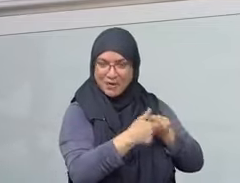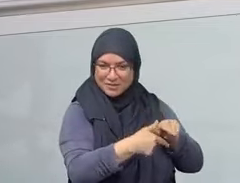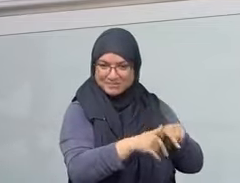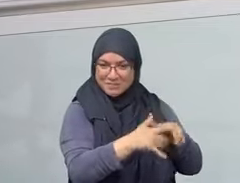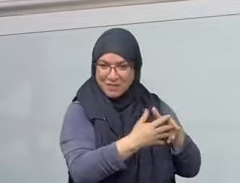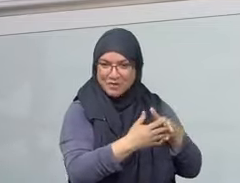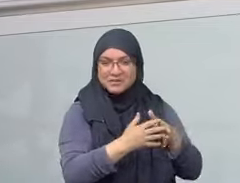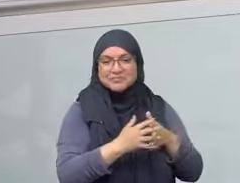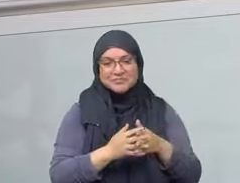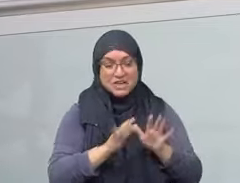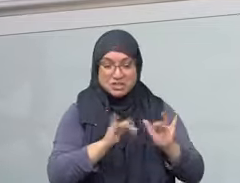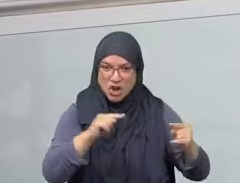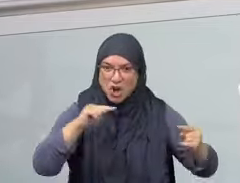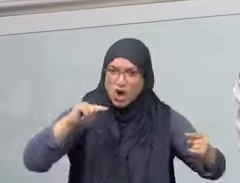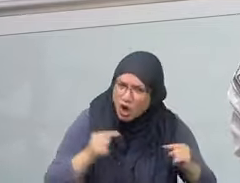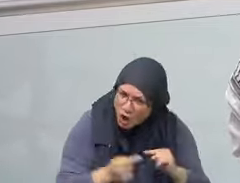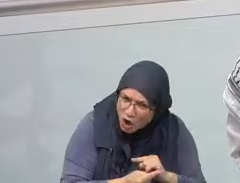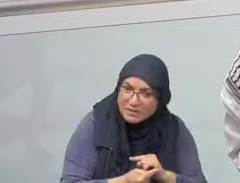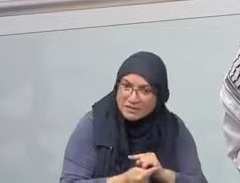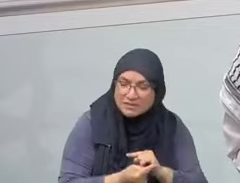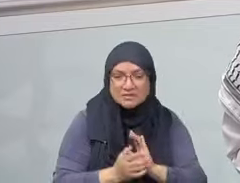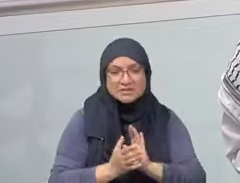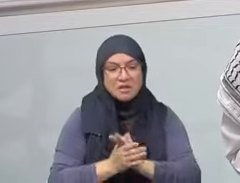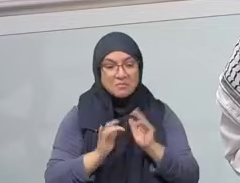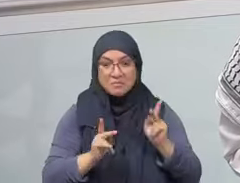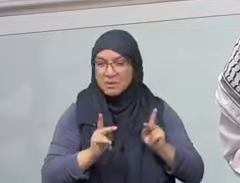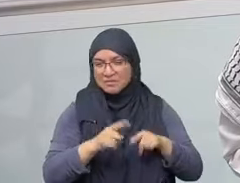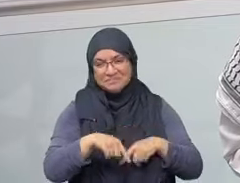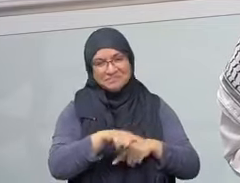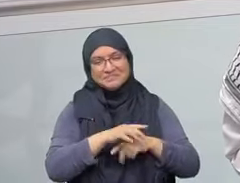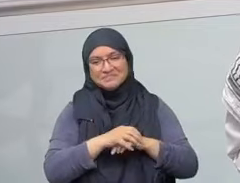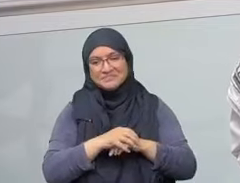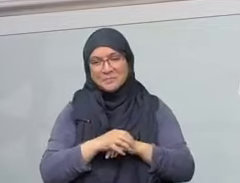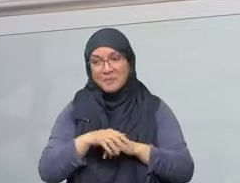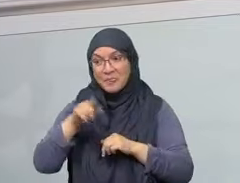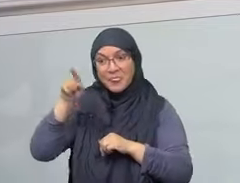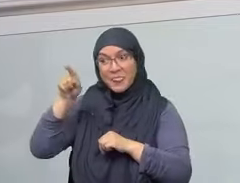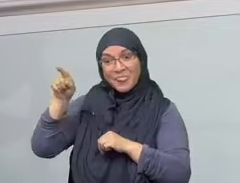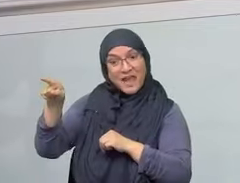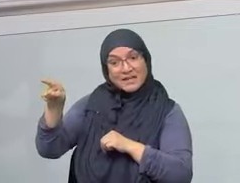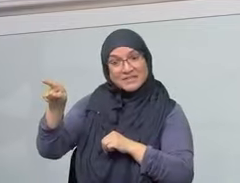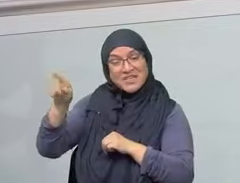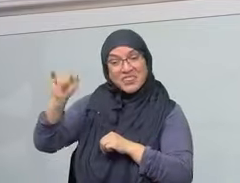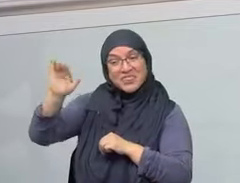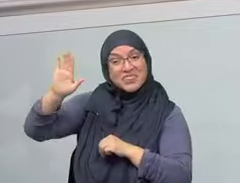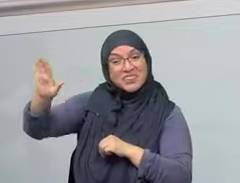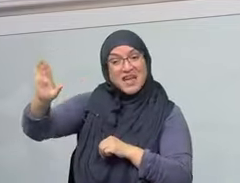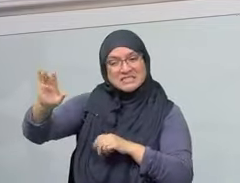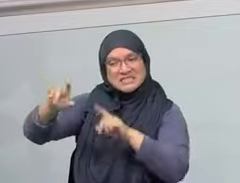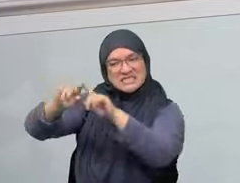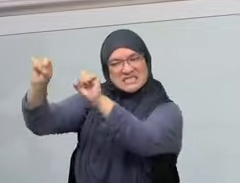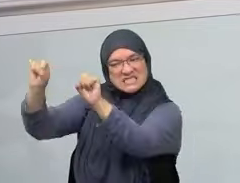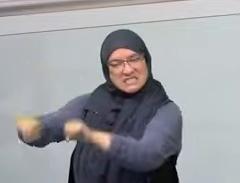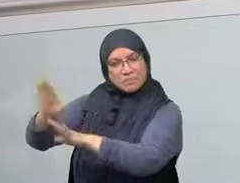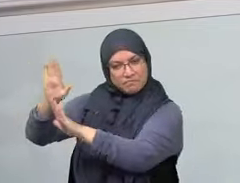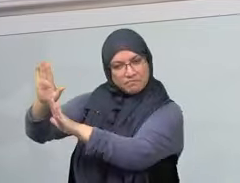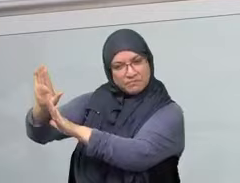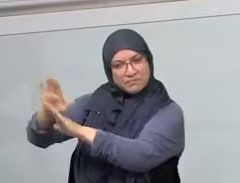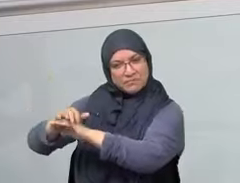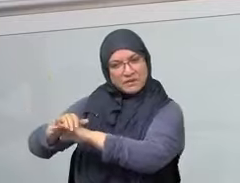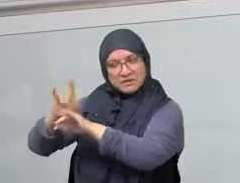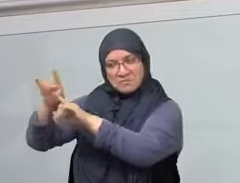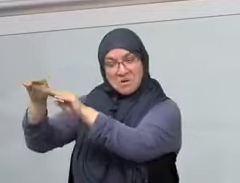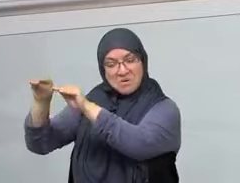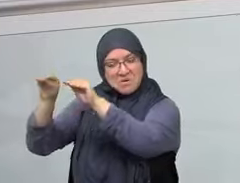We have blessed what is around it as well. Allah subhanahu wa ta'ala refers to it in the words of the prophets that came